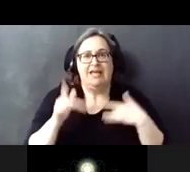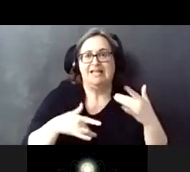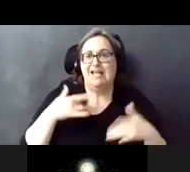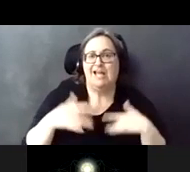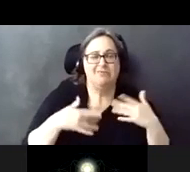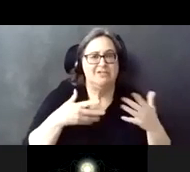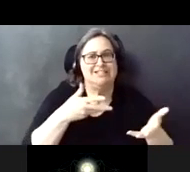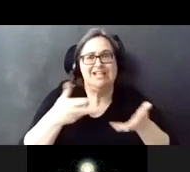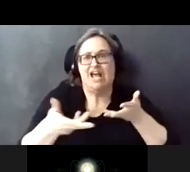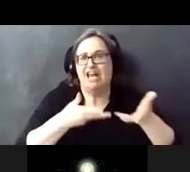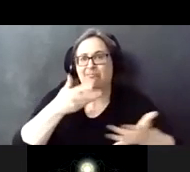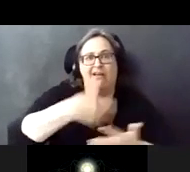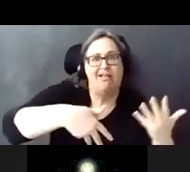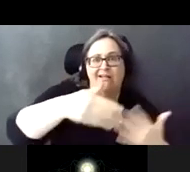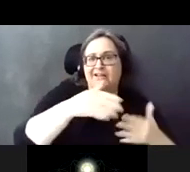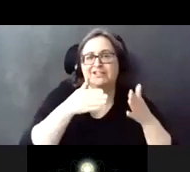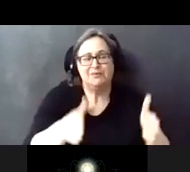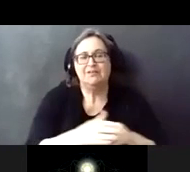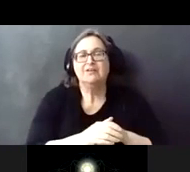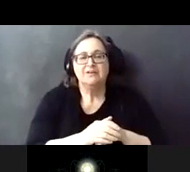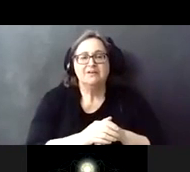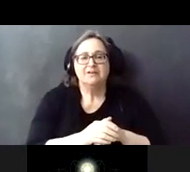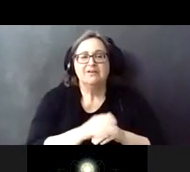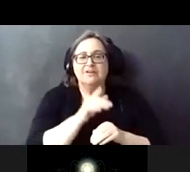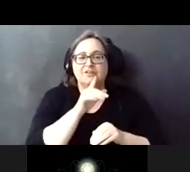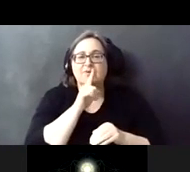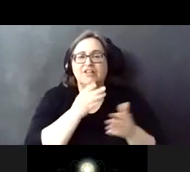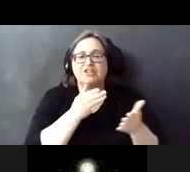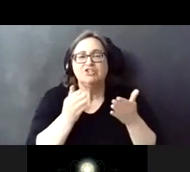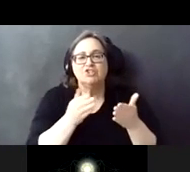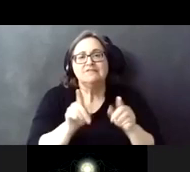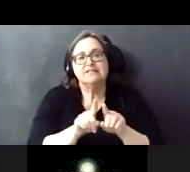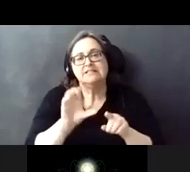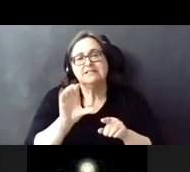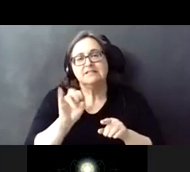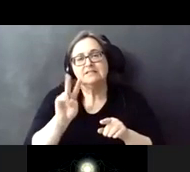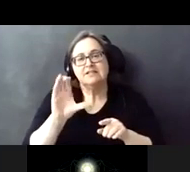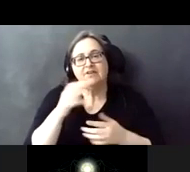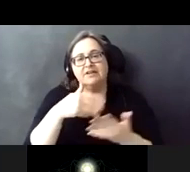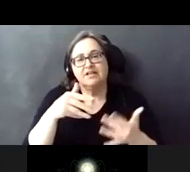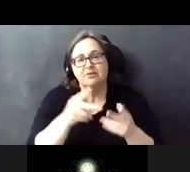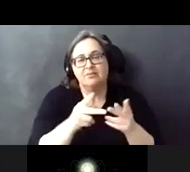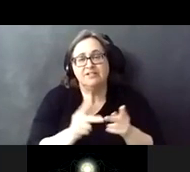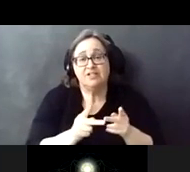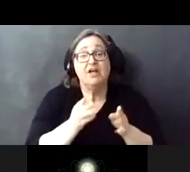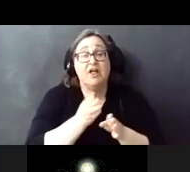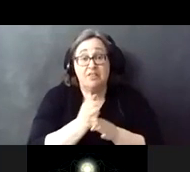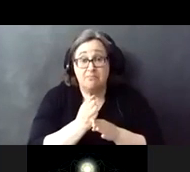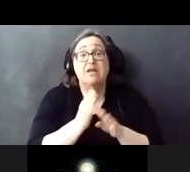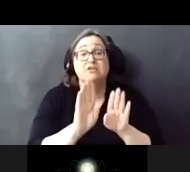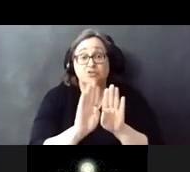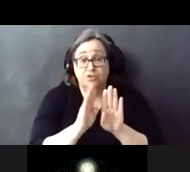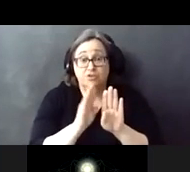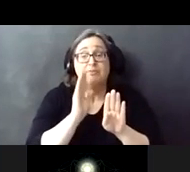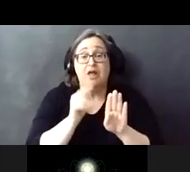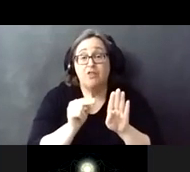street as well. And at times it serves as a civic space. The main station entrance will remain on the north side of the